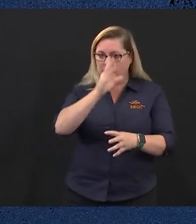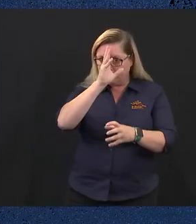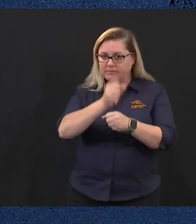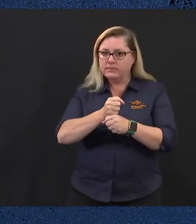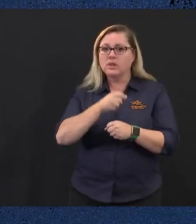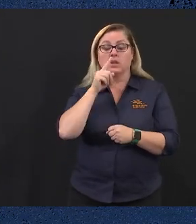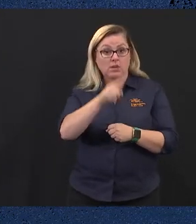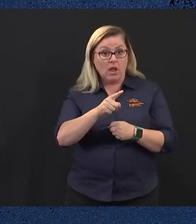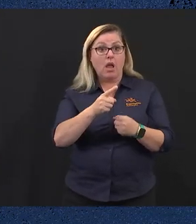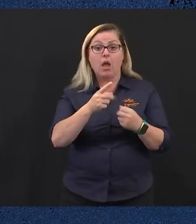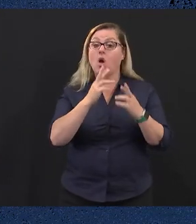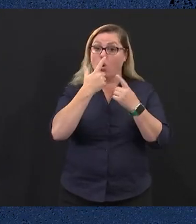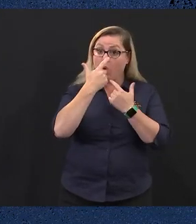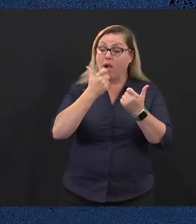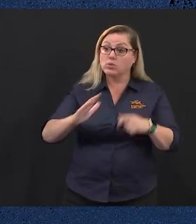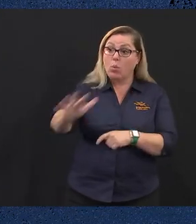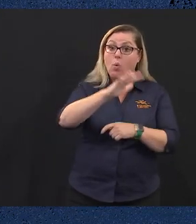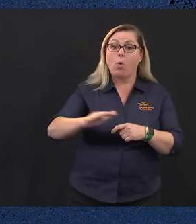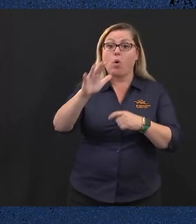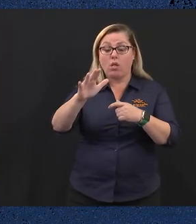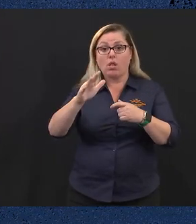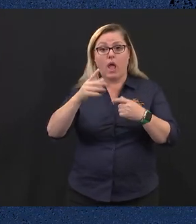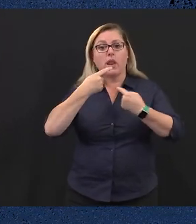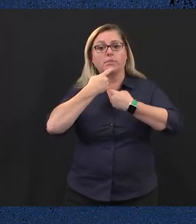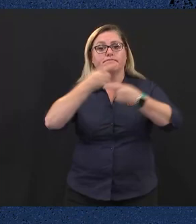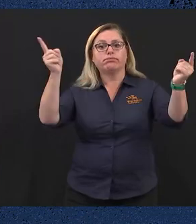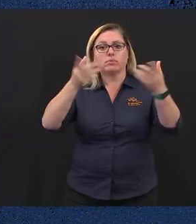declare open the 60th Parliament of Victoria.